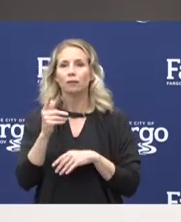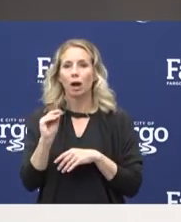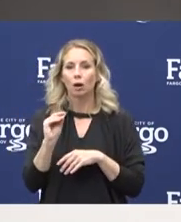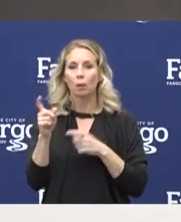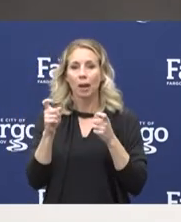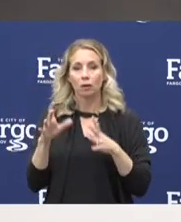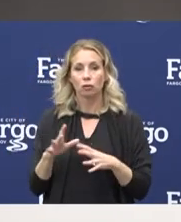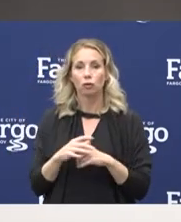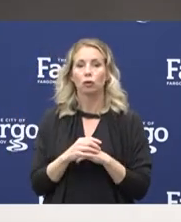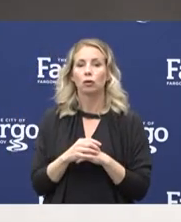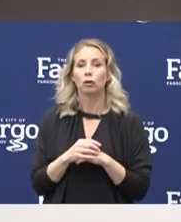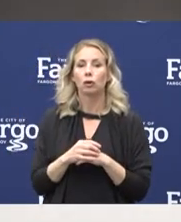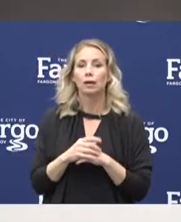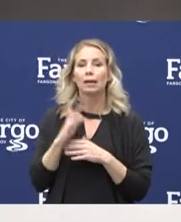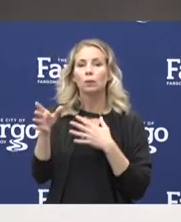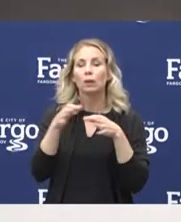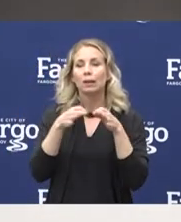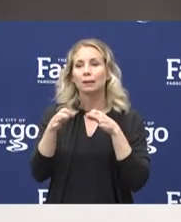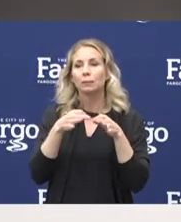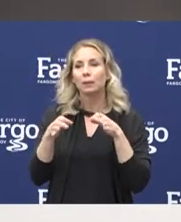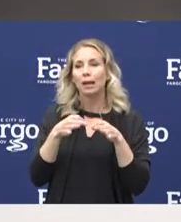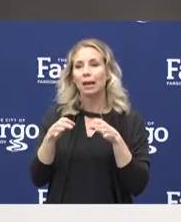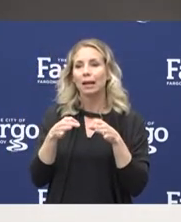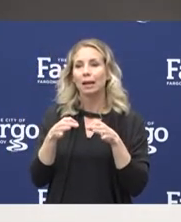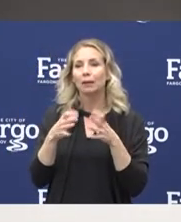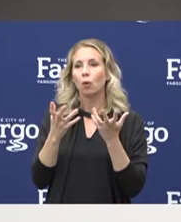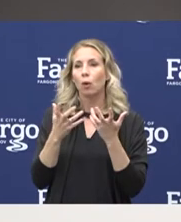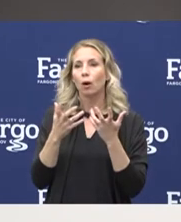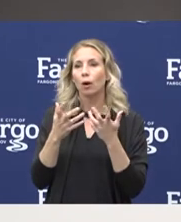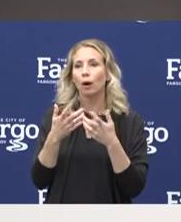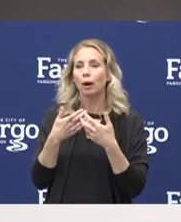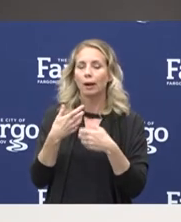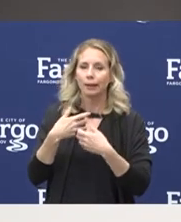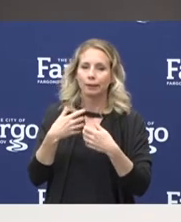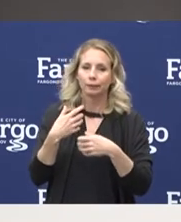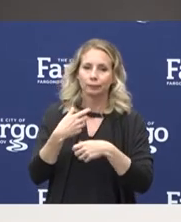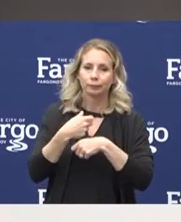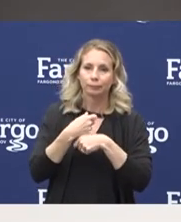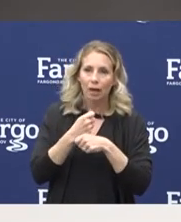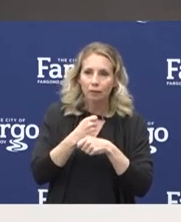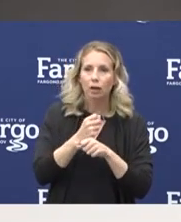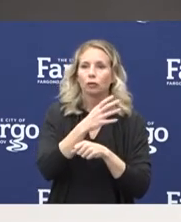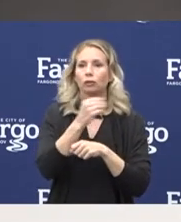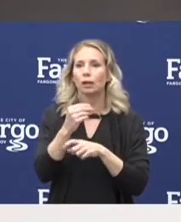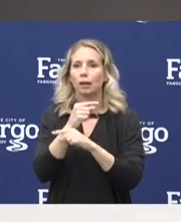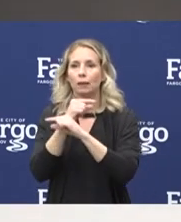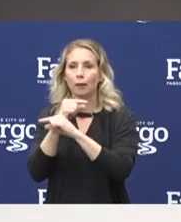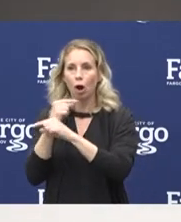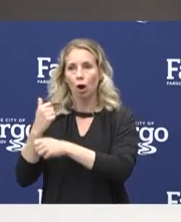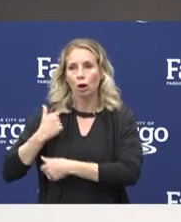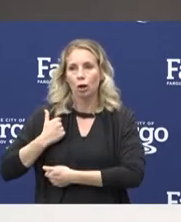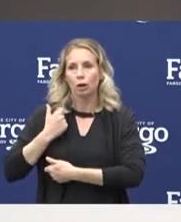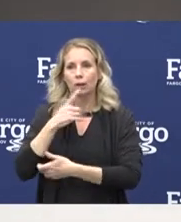He's going to explain a little bit about what we're doing to manufacturers, and we're working with the Guard and many of the testing sites. Leon?